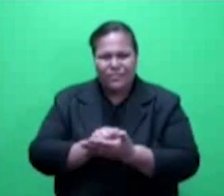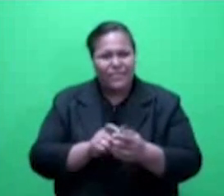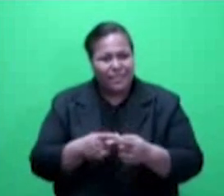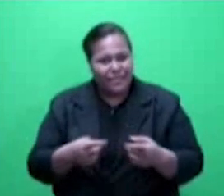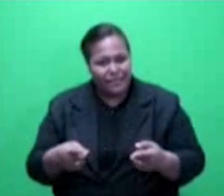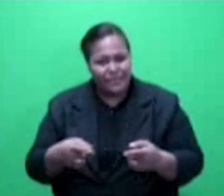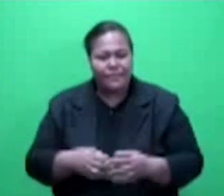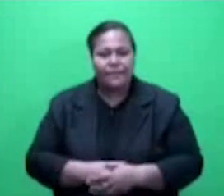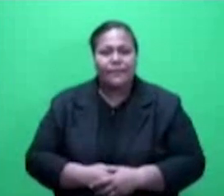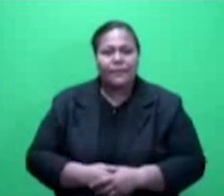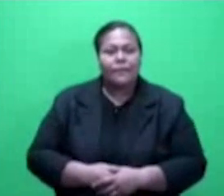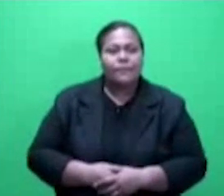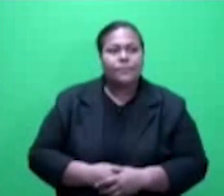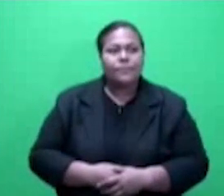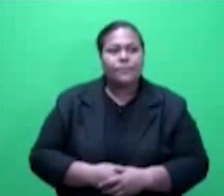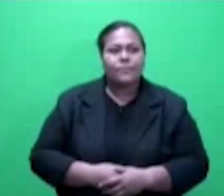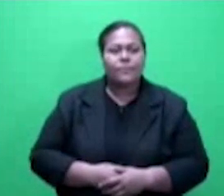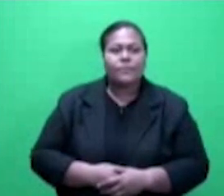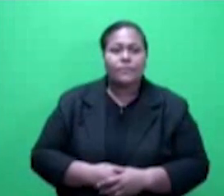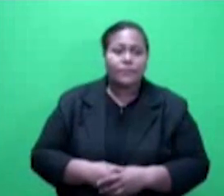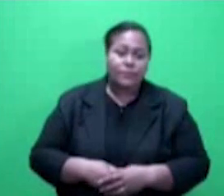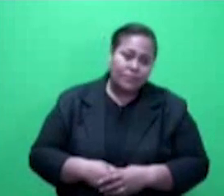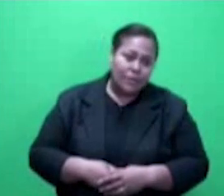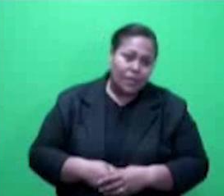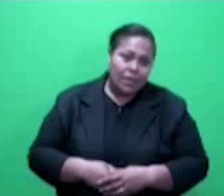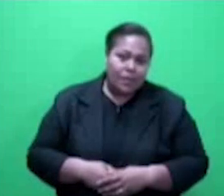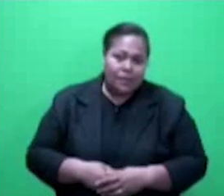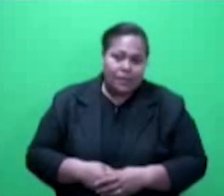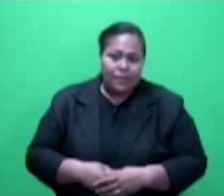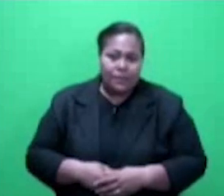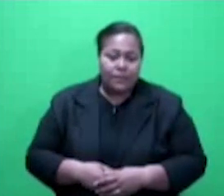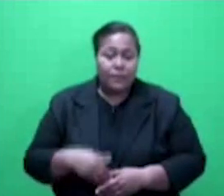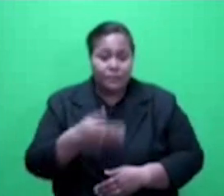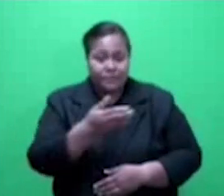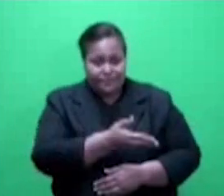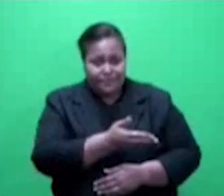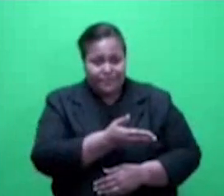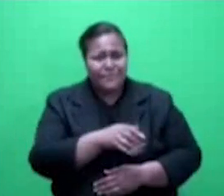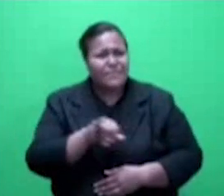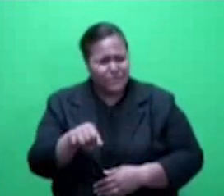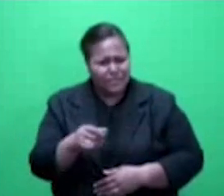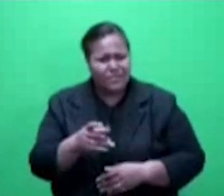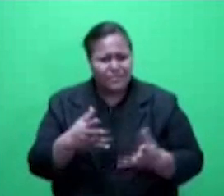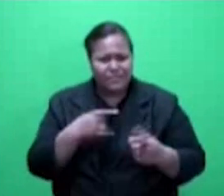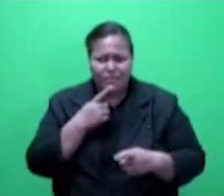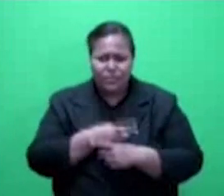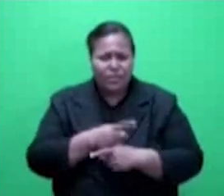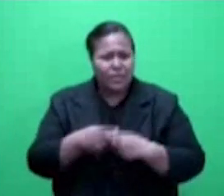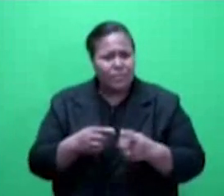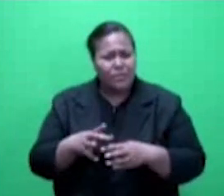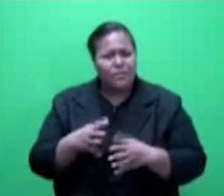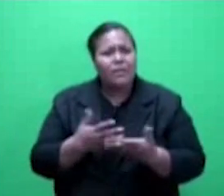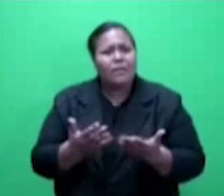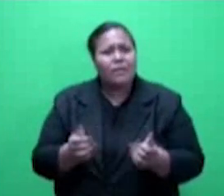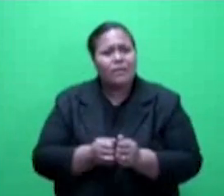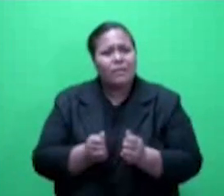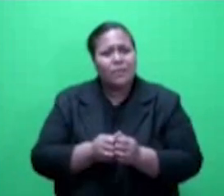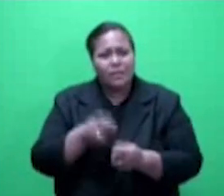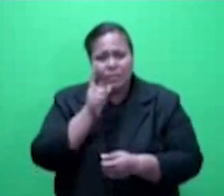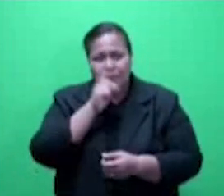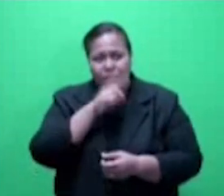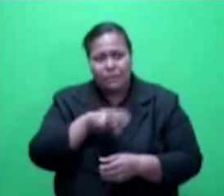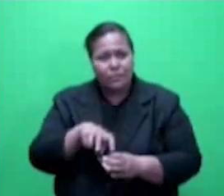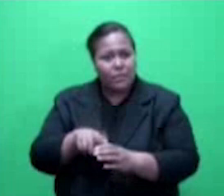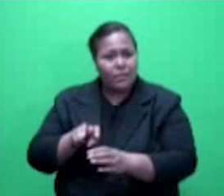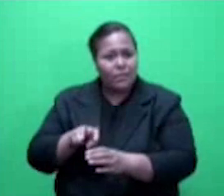Mr. Speaker, Honourable Niko Nowekula, I just mentioned the number of people that have been retired